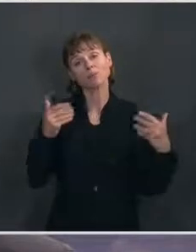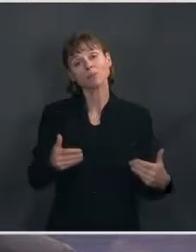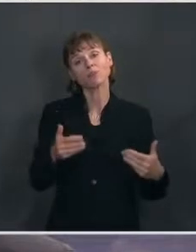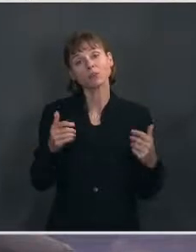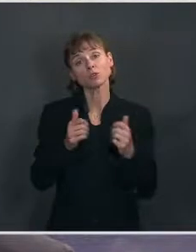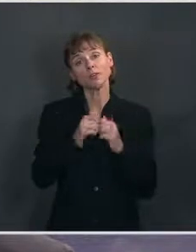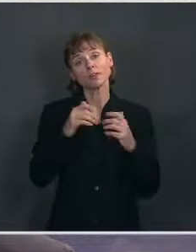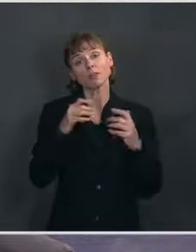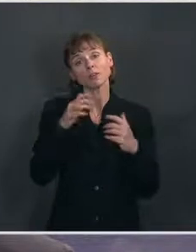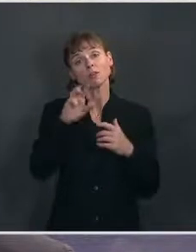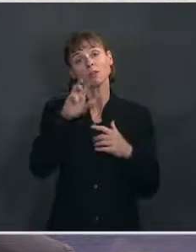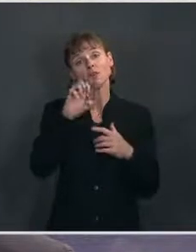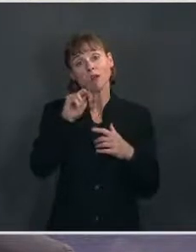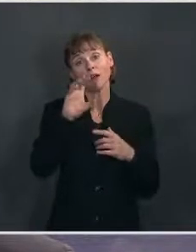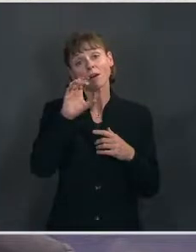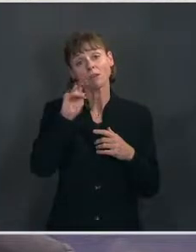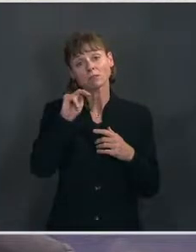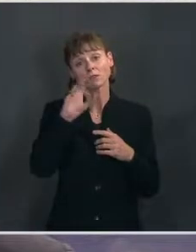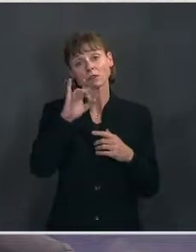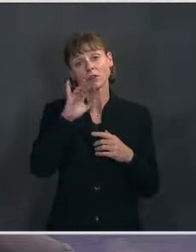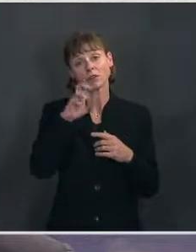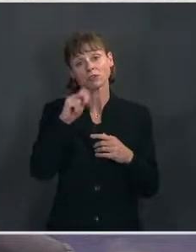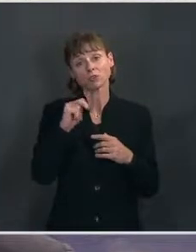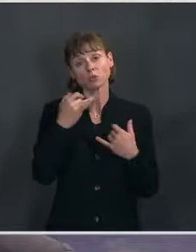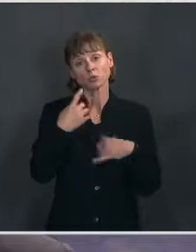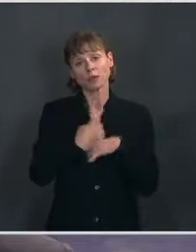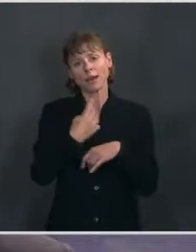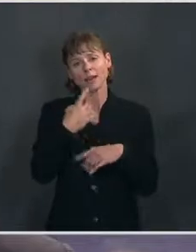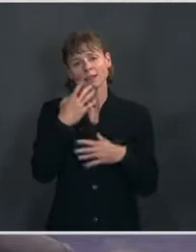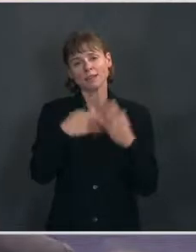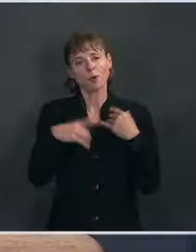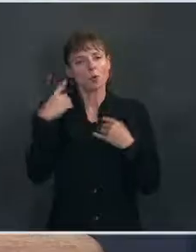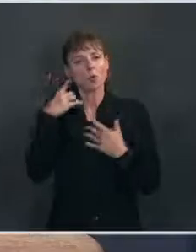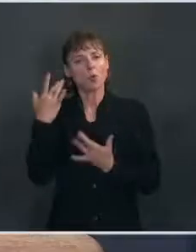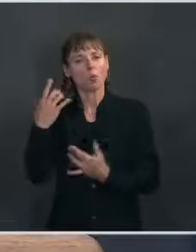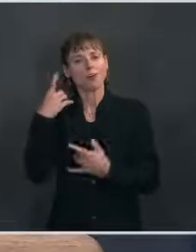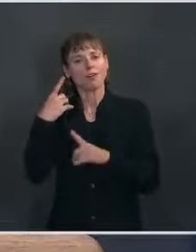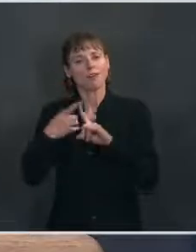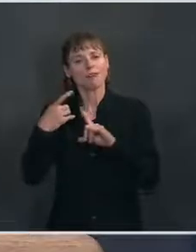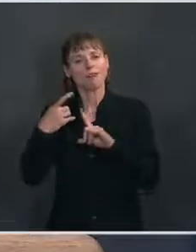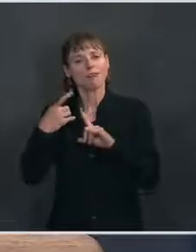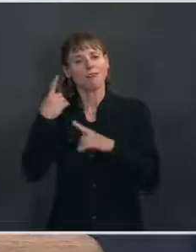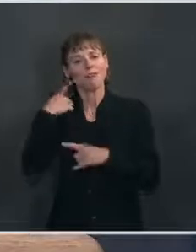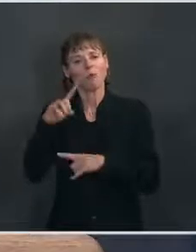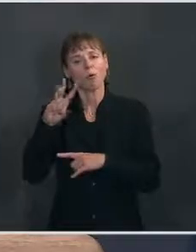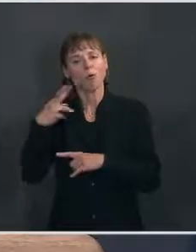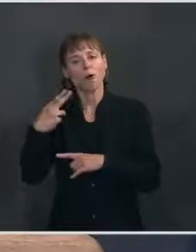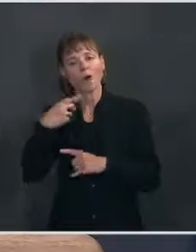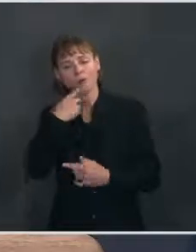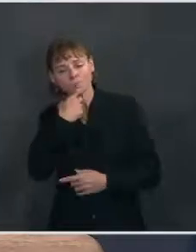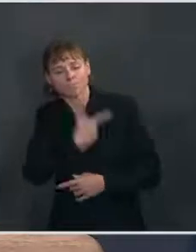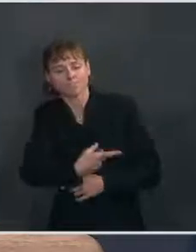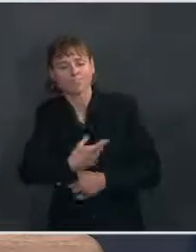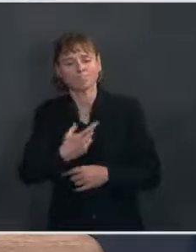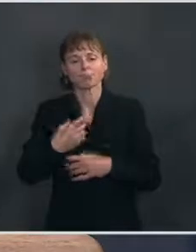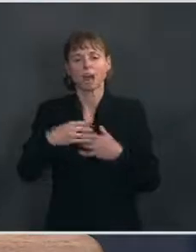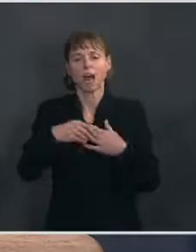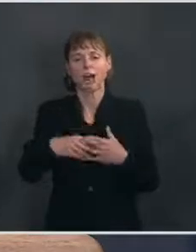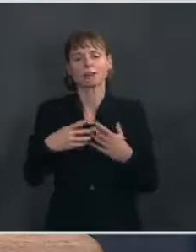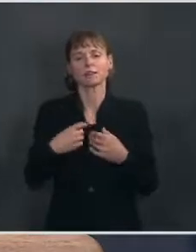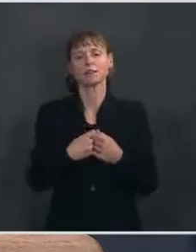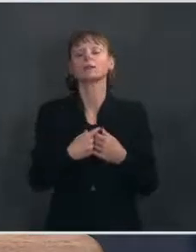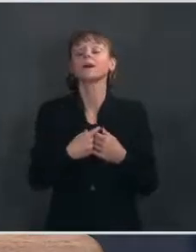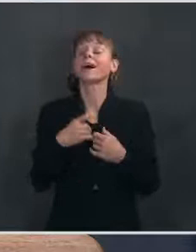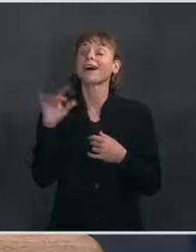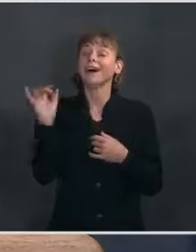today? There's some reporting that they're waiting for the guidance from the White House. Ms. The President, as was noted in the statement last night, is grateful